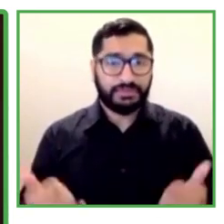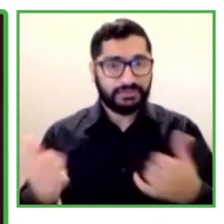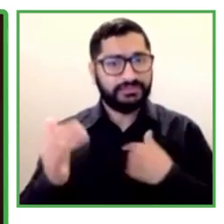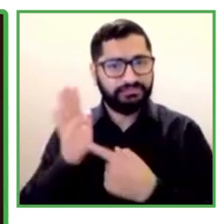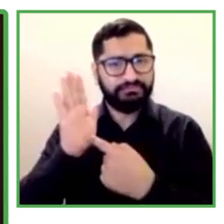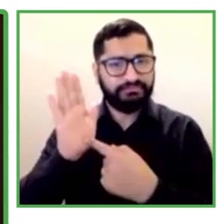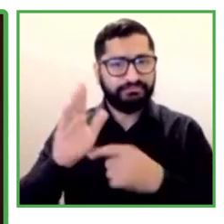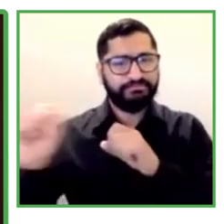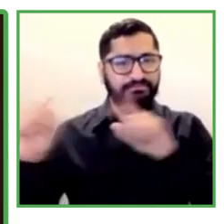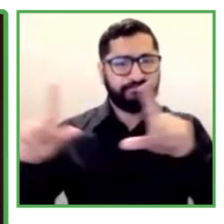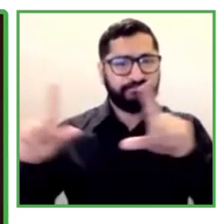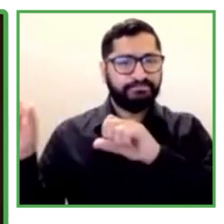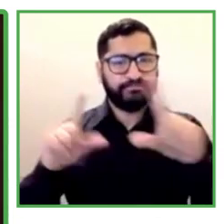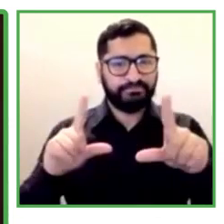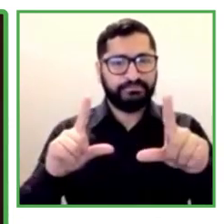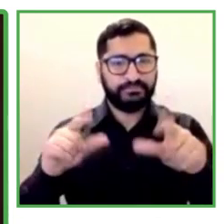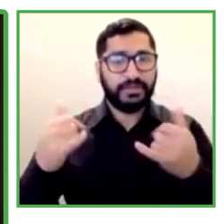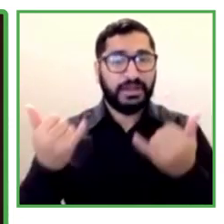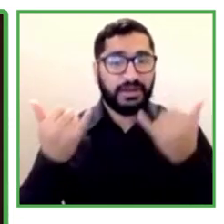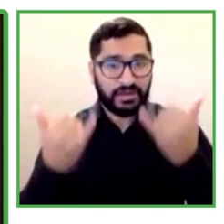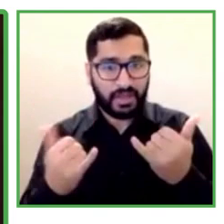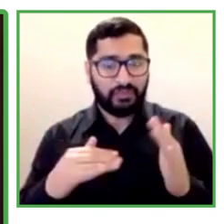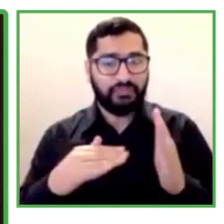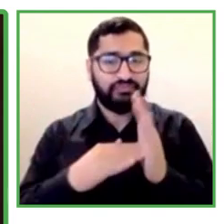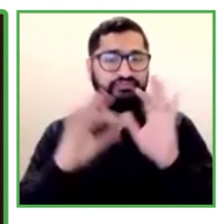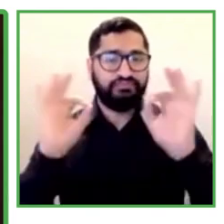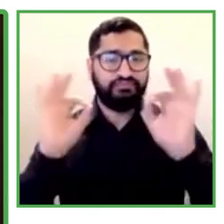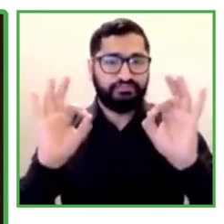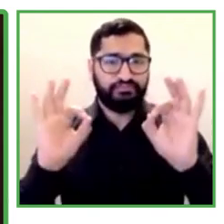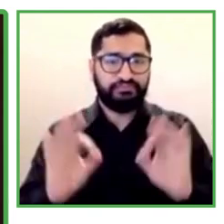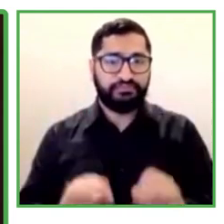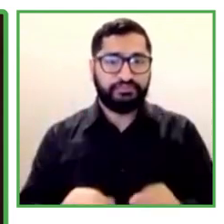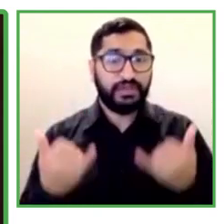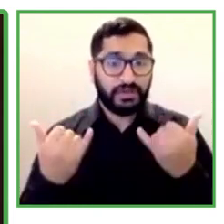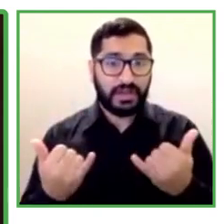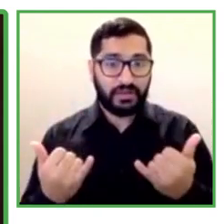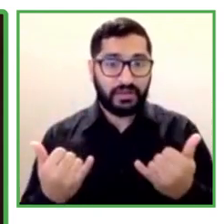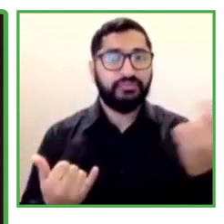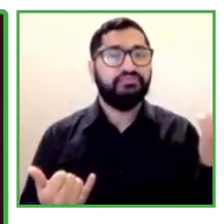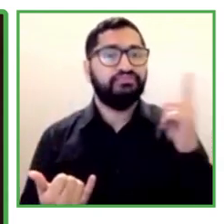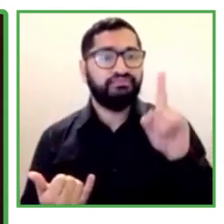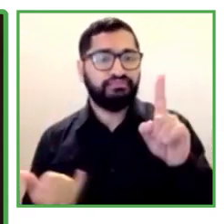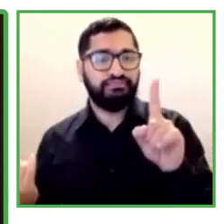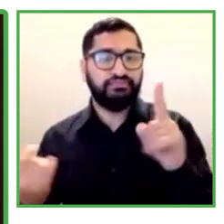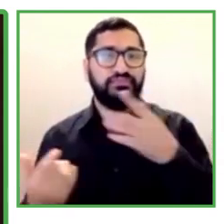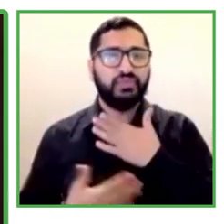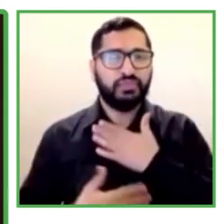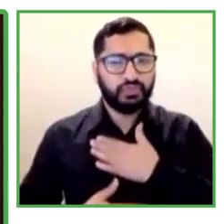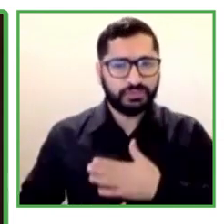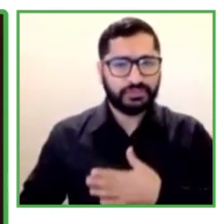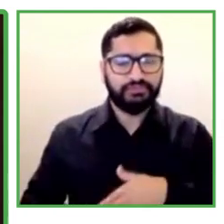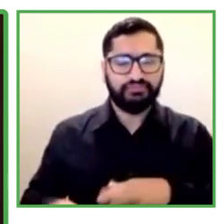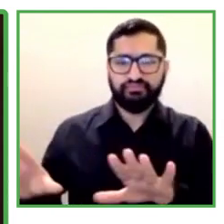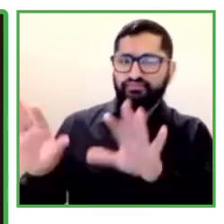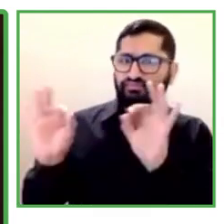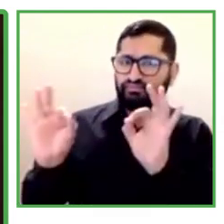to the more exciting part to the session, where I'm gonna have two